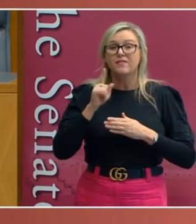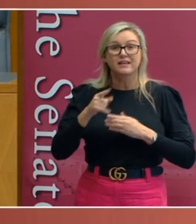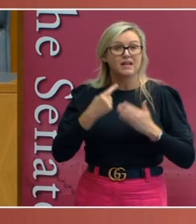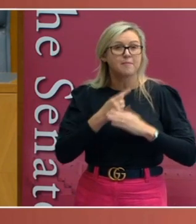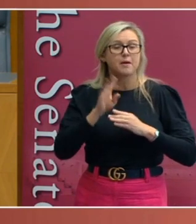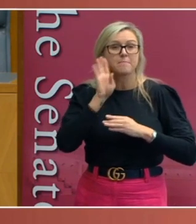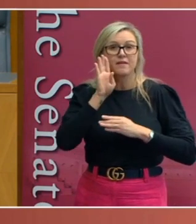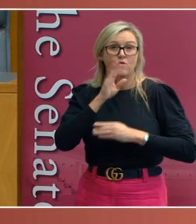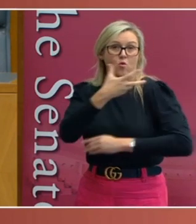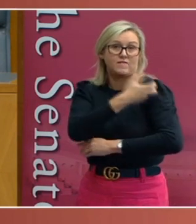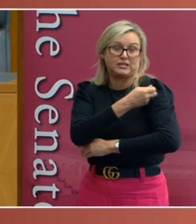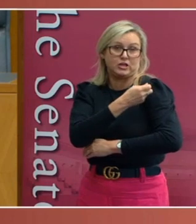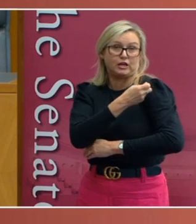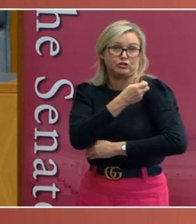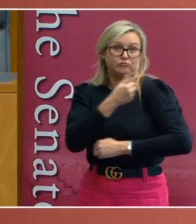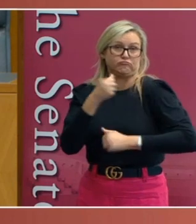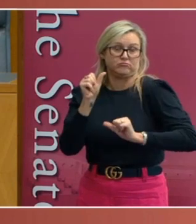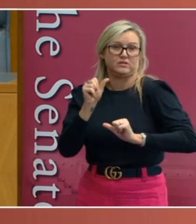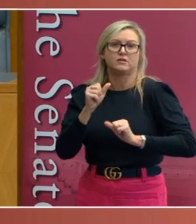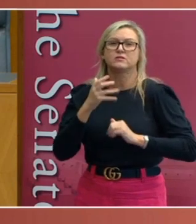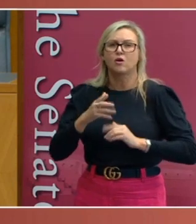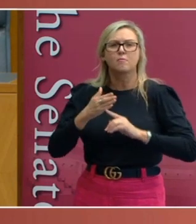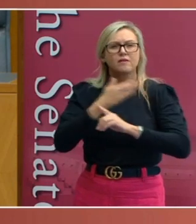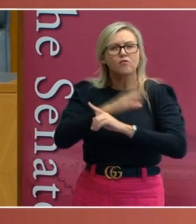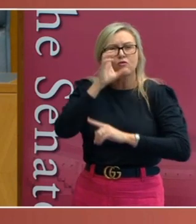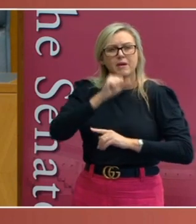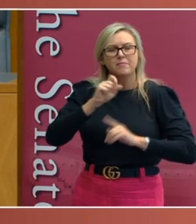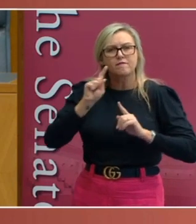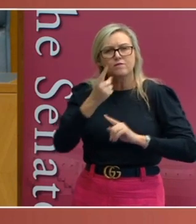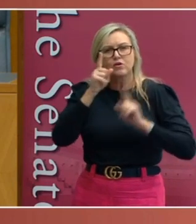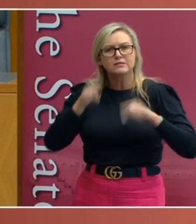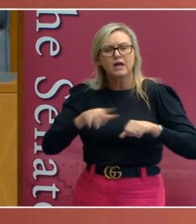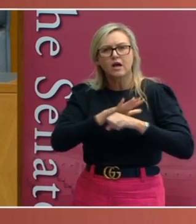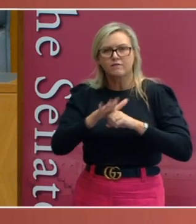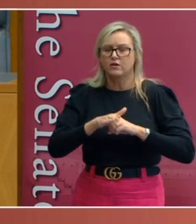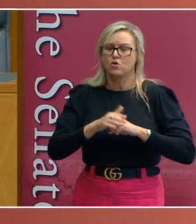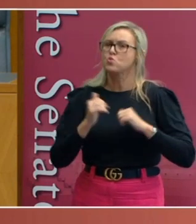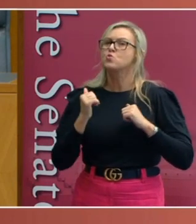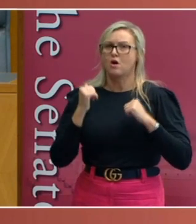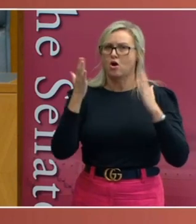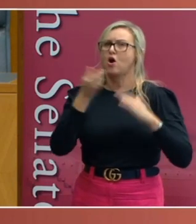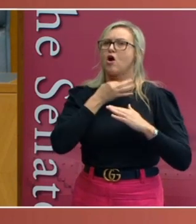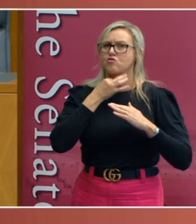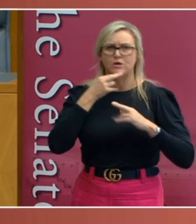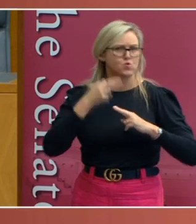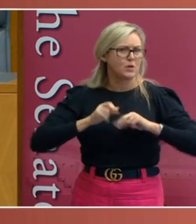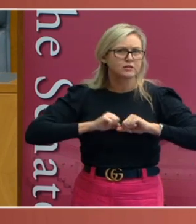So, the risks were considerably higher in terms of health issues as well as spread.